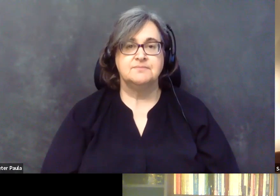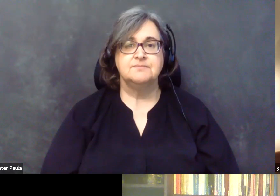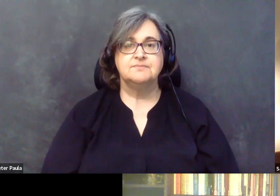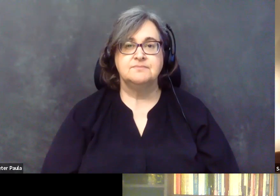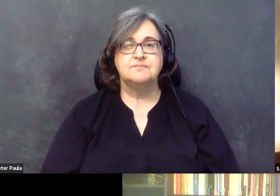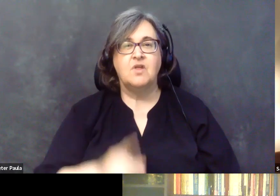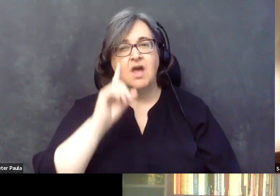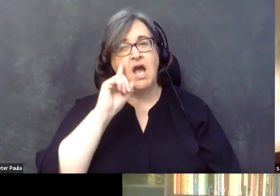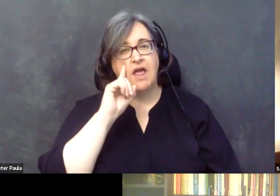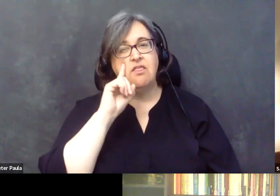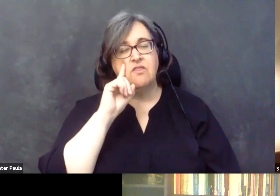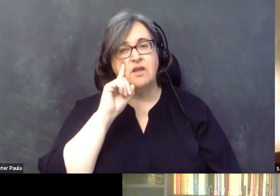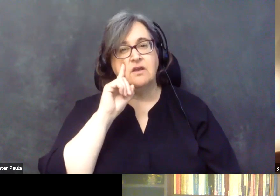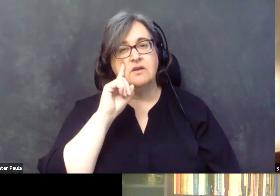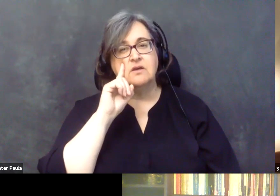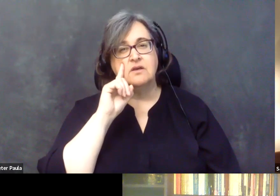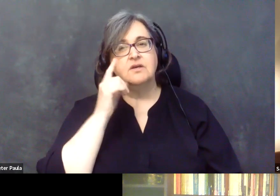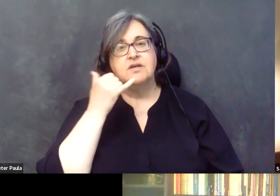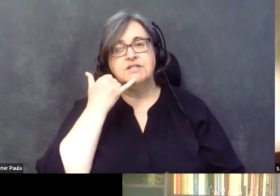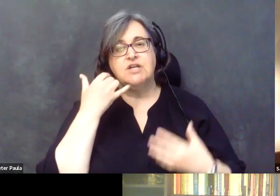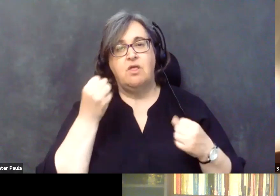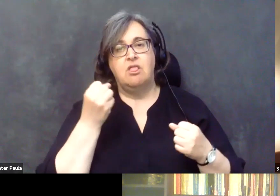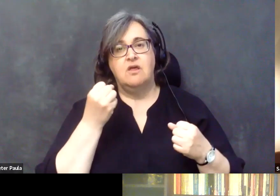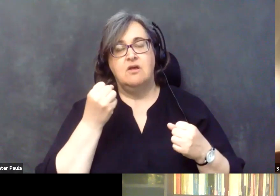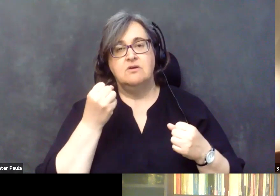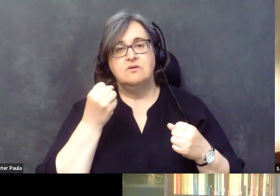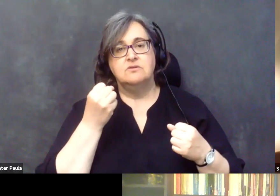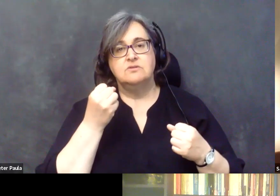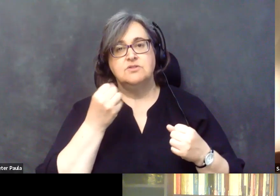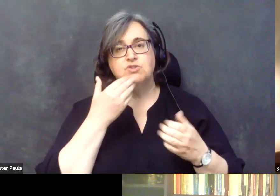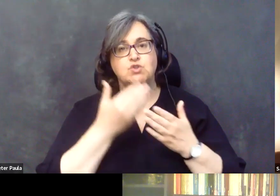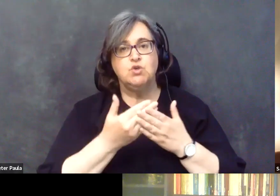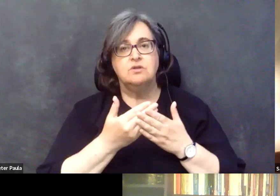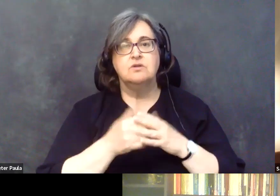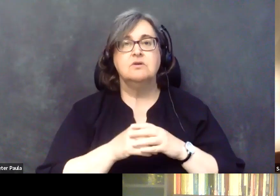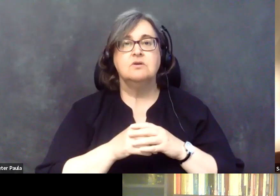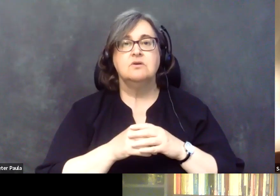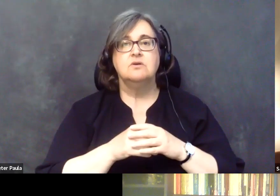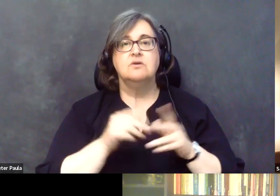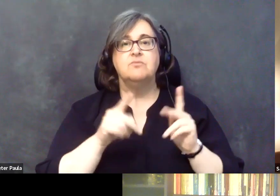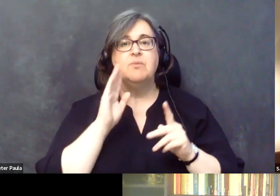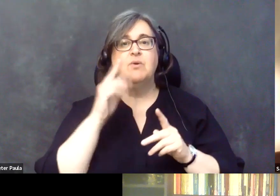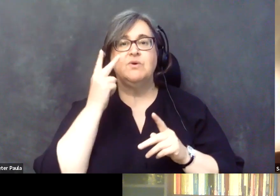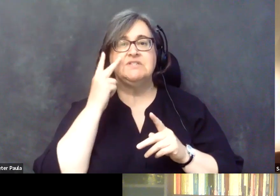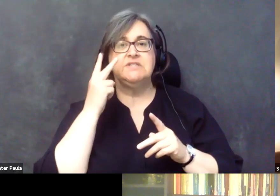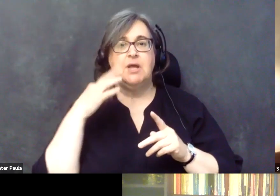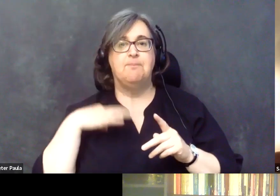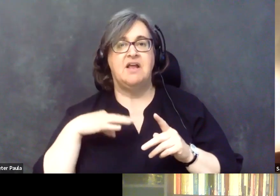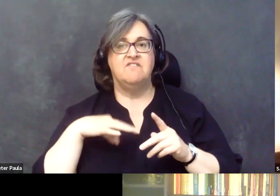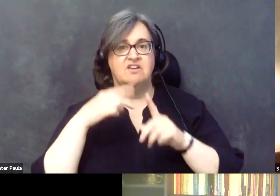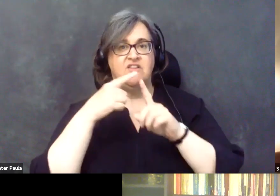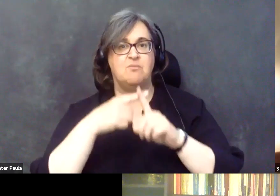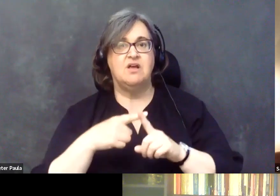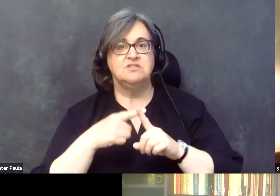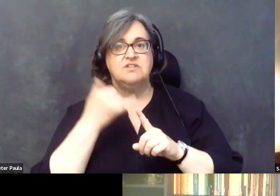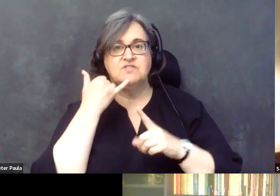is going to take on, take off now. People are going to see the benefit of it and more and more people are going to